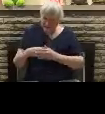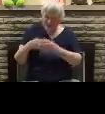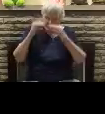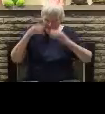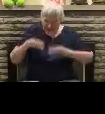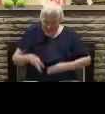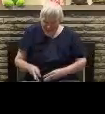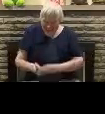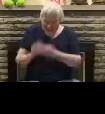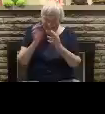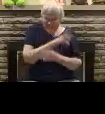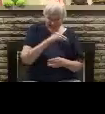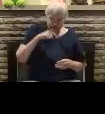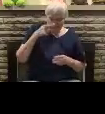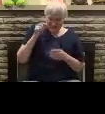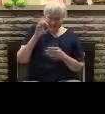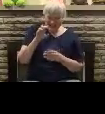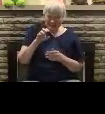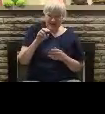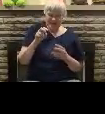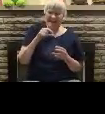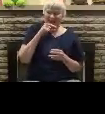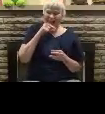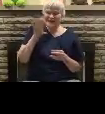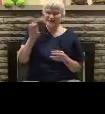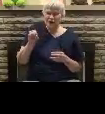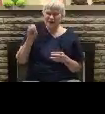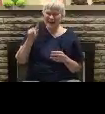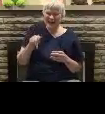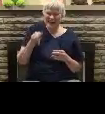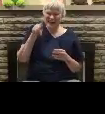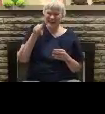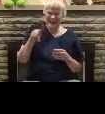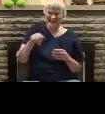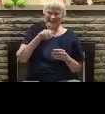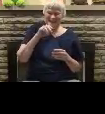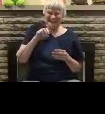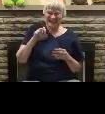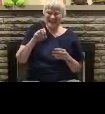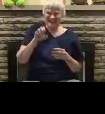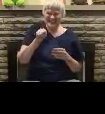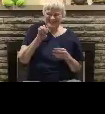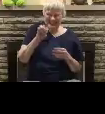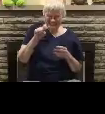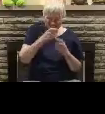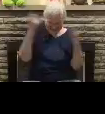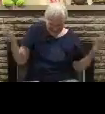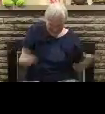fornication. In other words, they're being told that sexual sin doesn't matter.